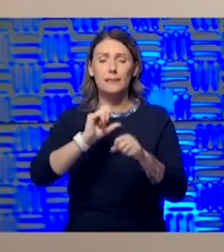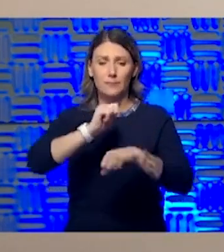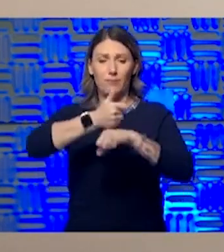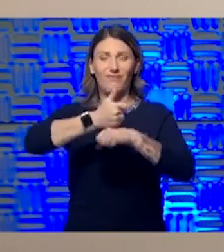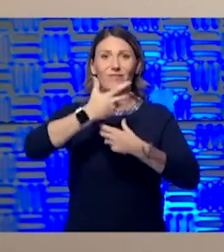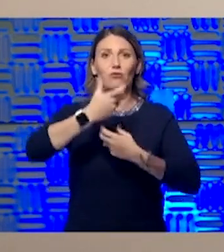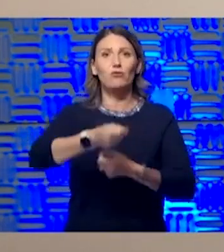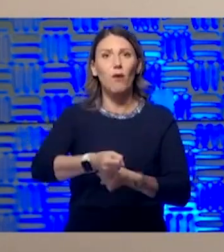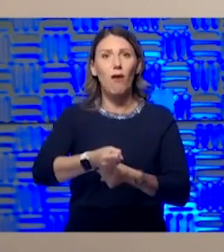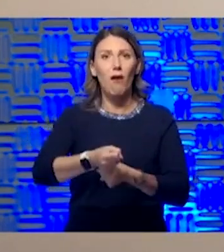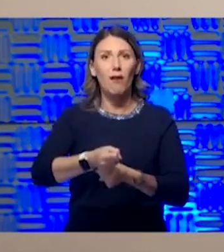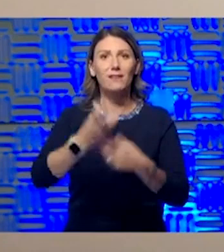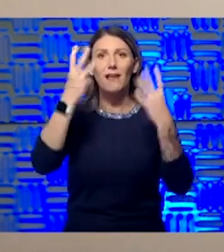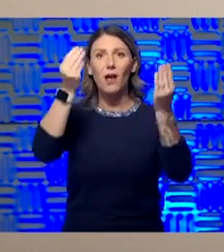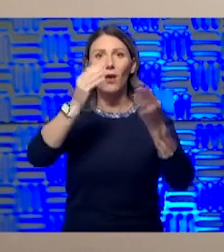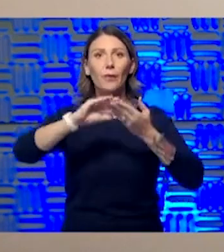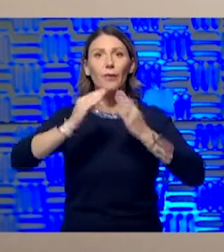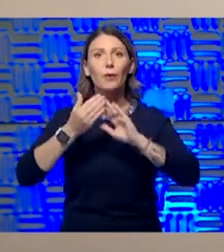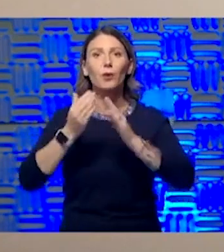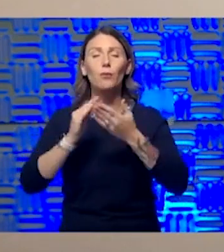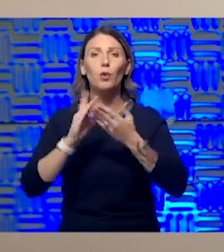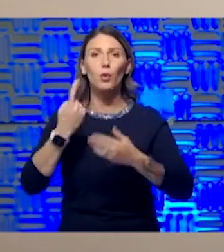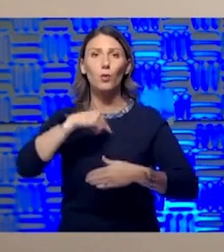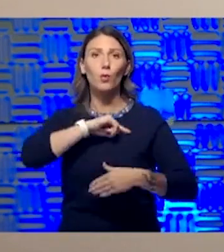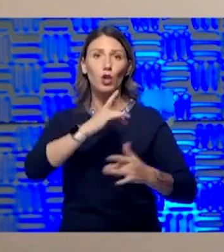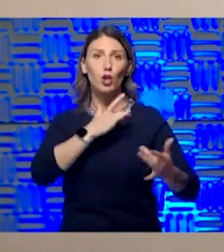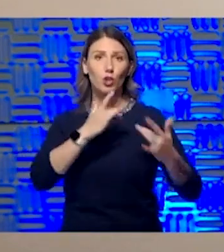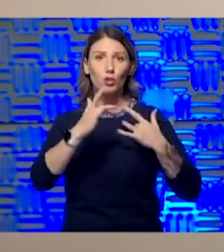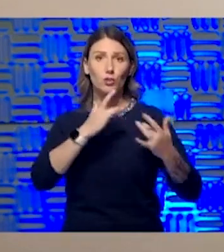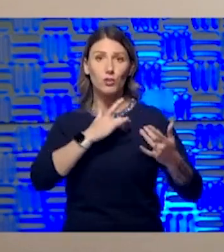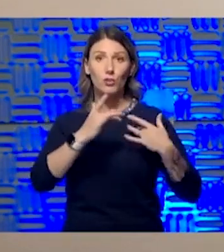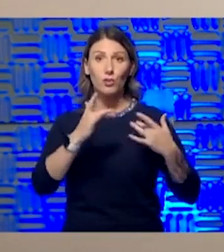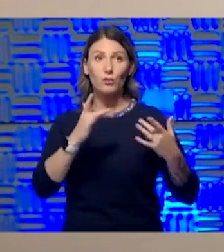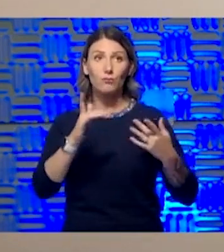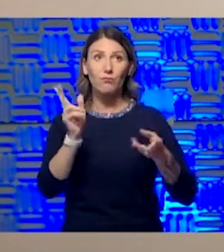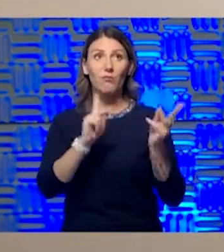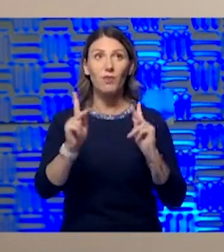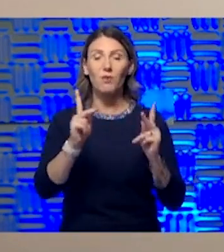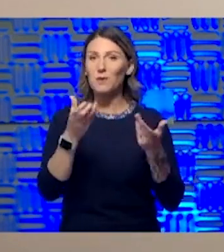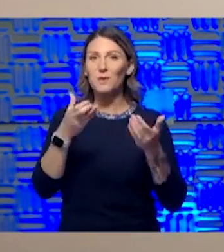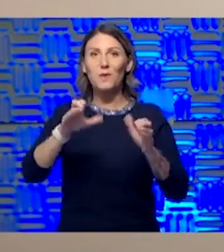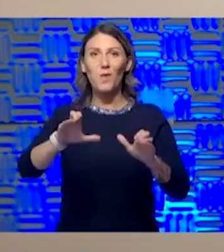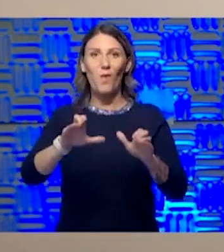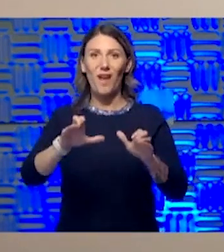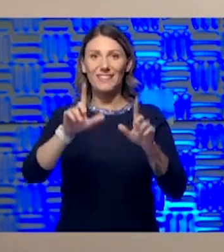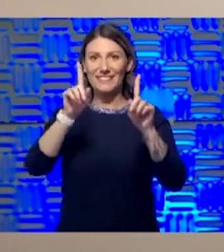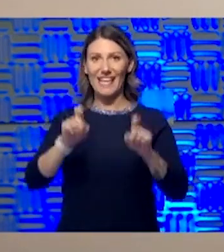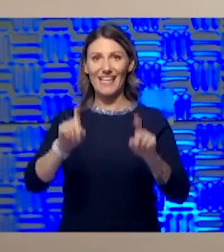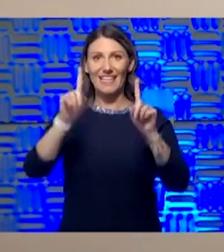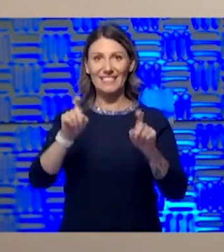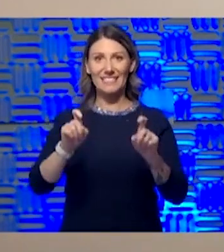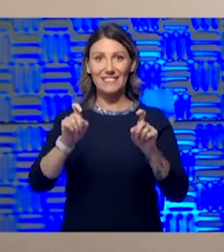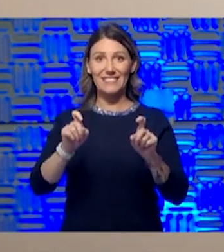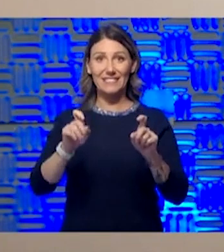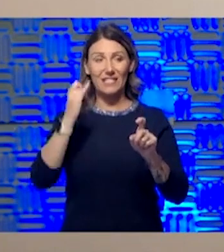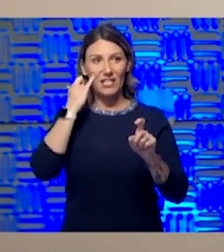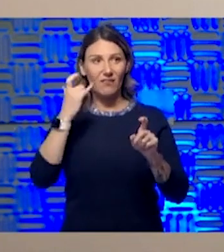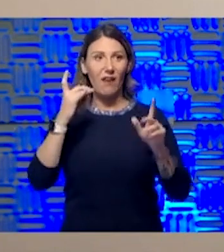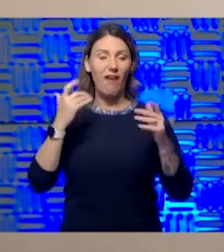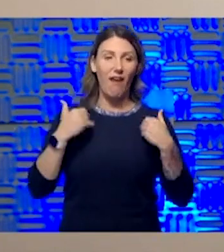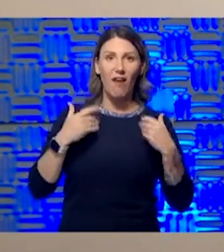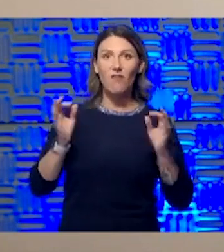community because we're a little concerned that there are people who just don't want to get tested at all, even if they have some mild symptoms,